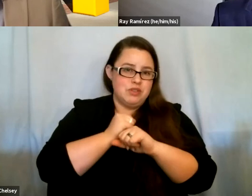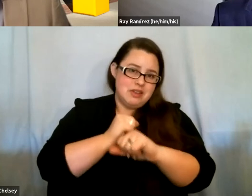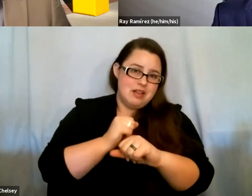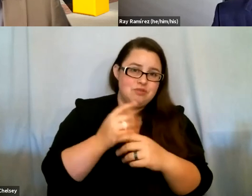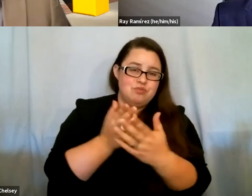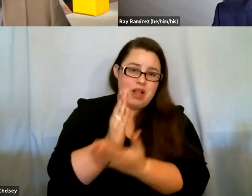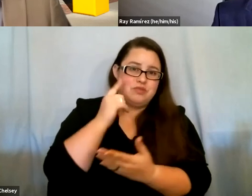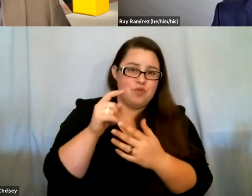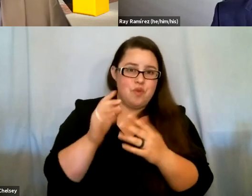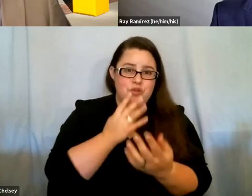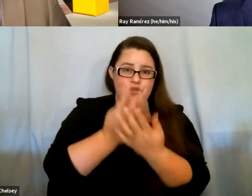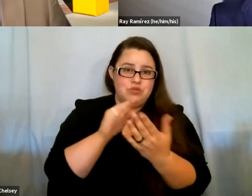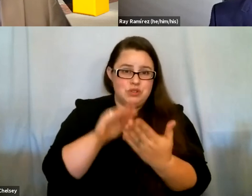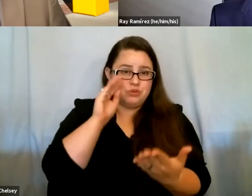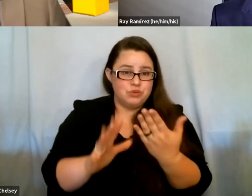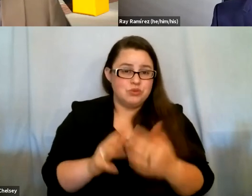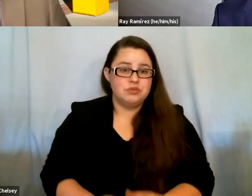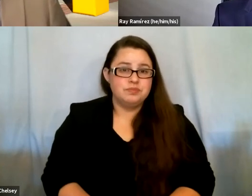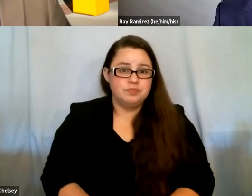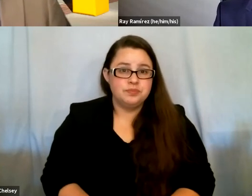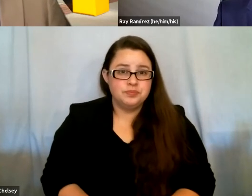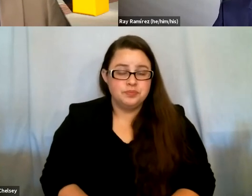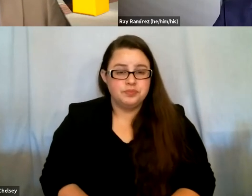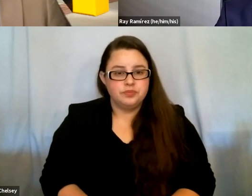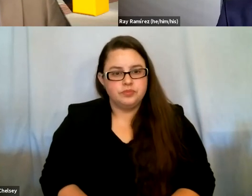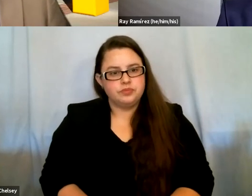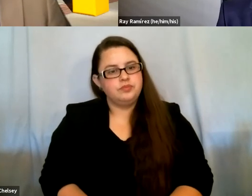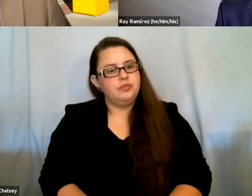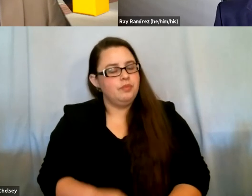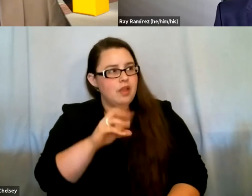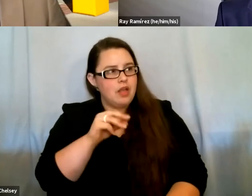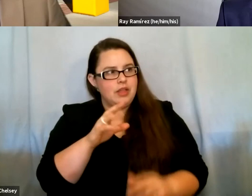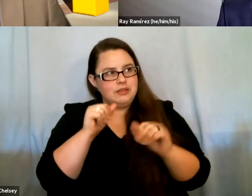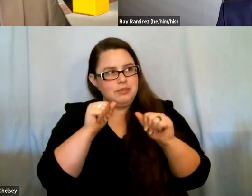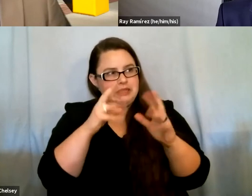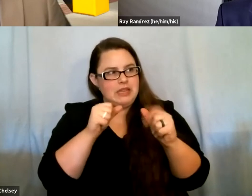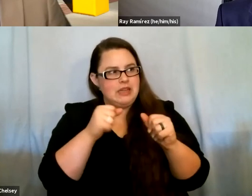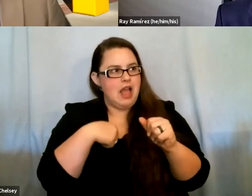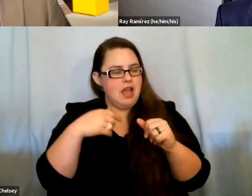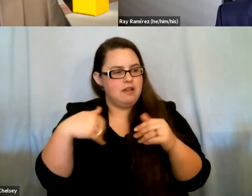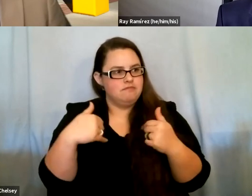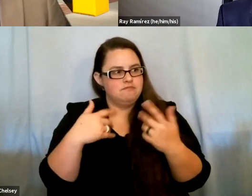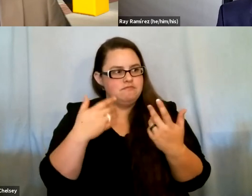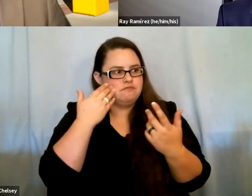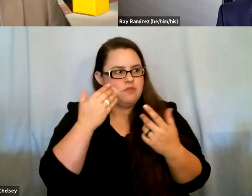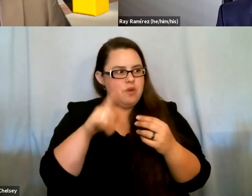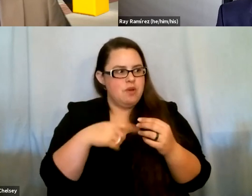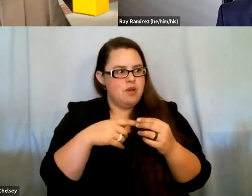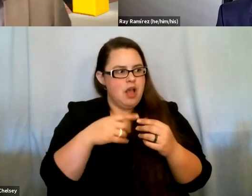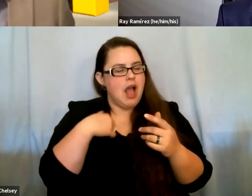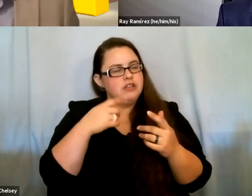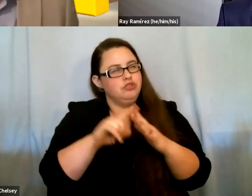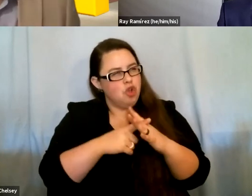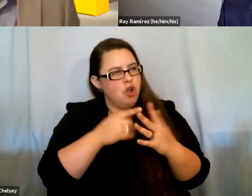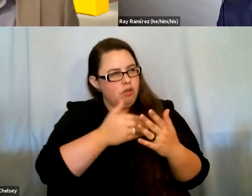students. Wow, that's amazing. I had been keeping track of that bill, you know, when it was first